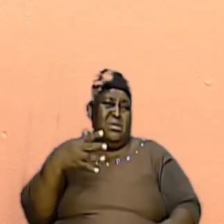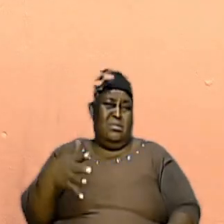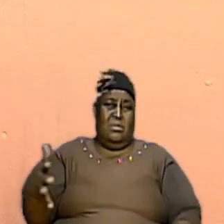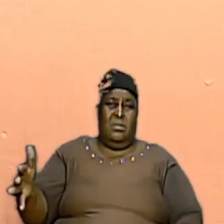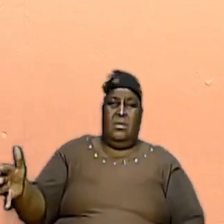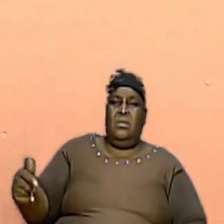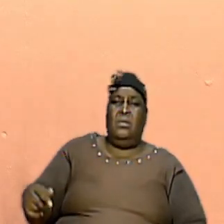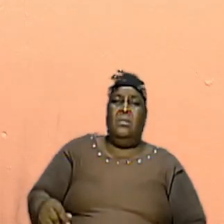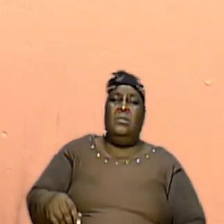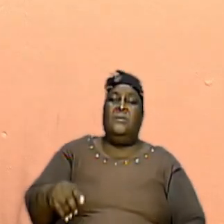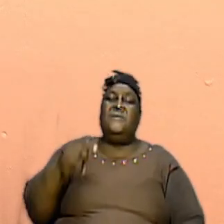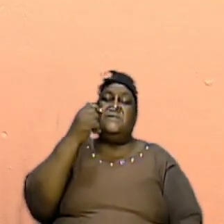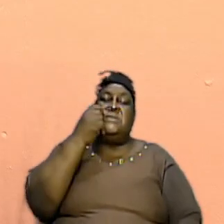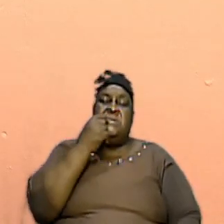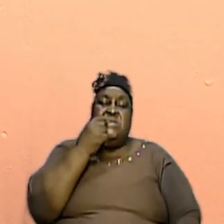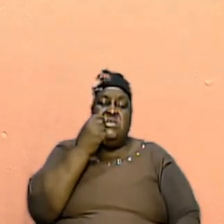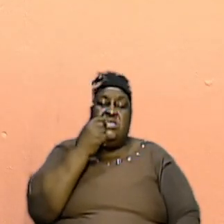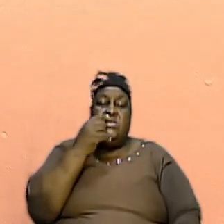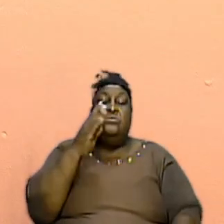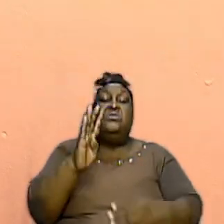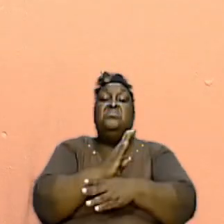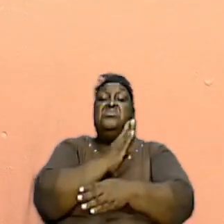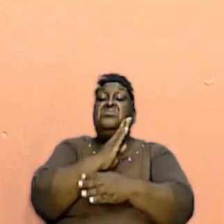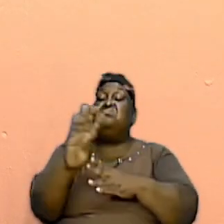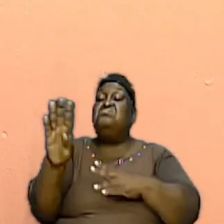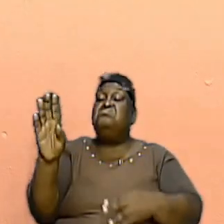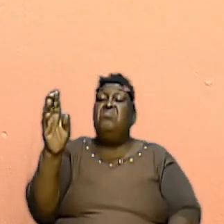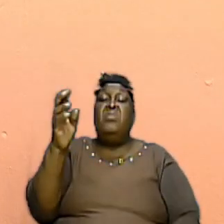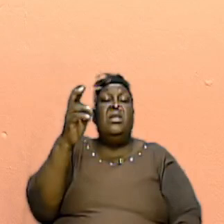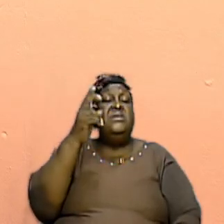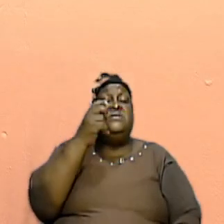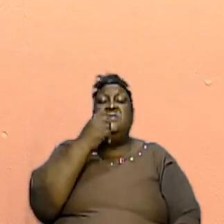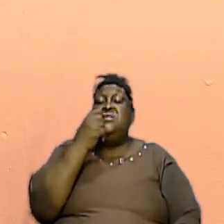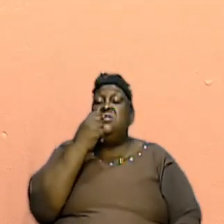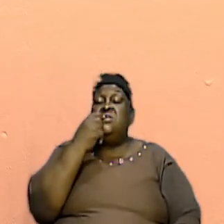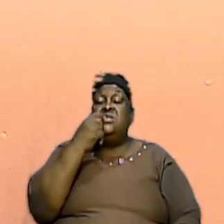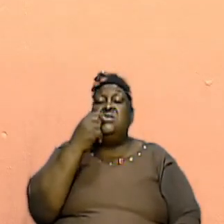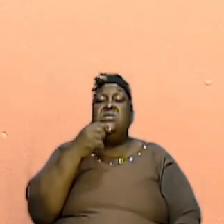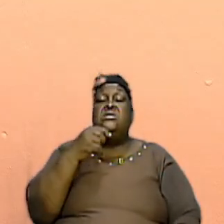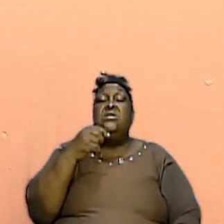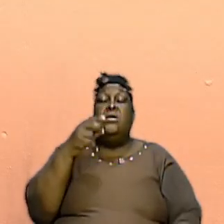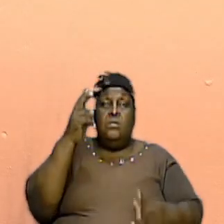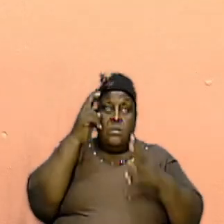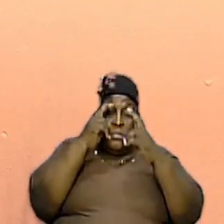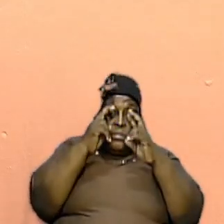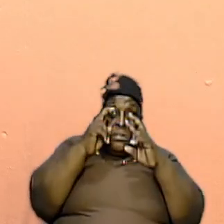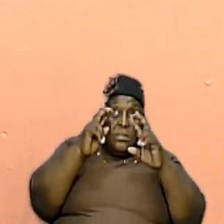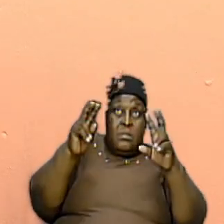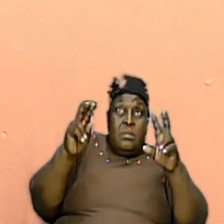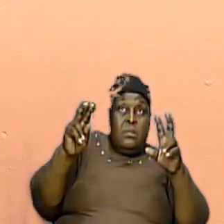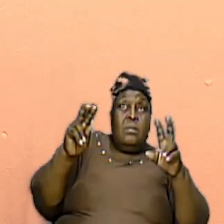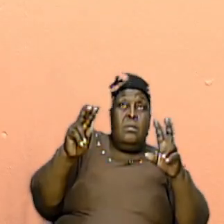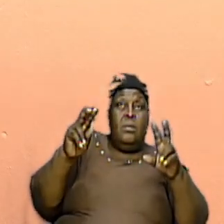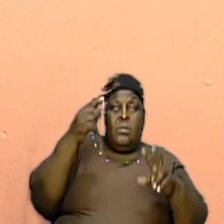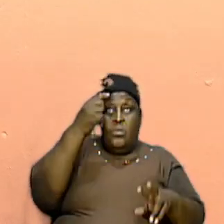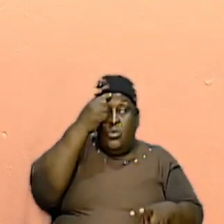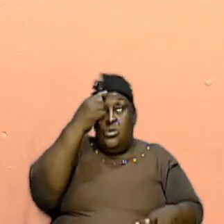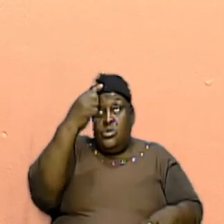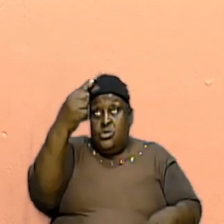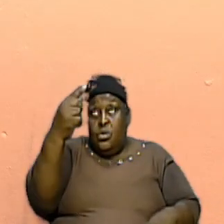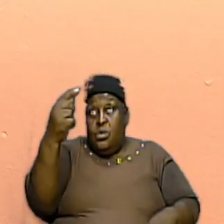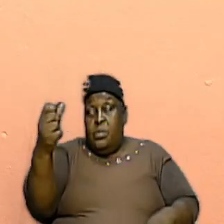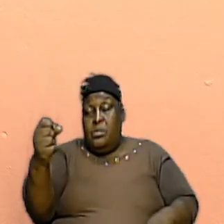It Is Serious Business Be Serious Be Vigilant Be Sober